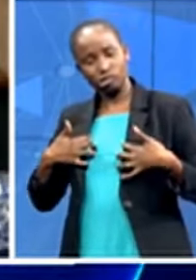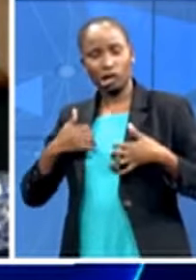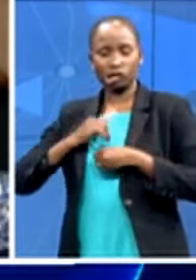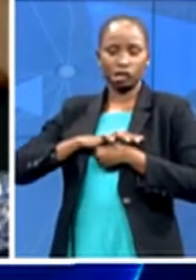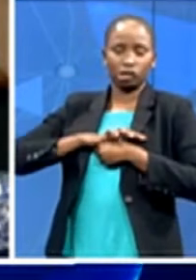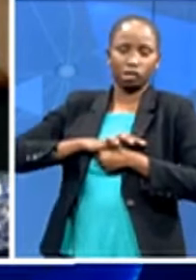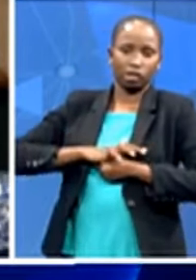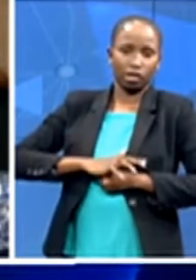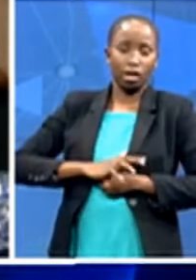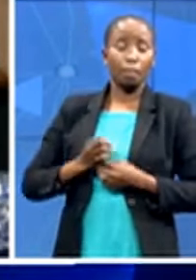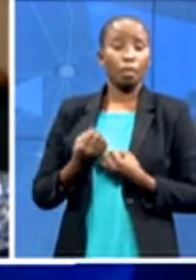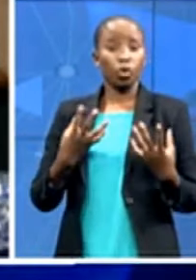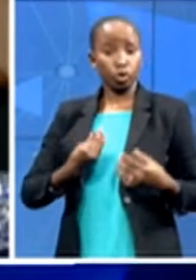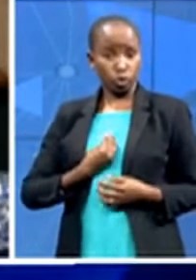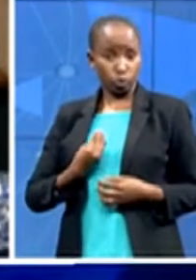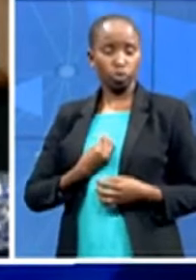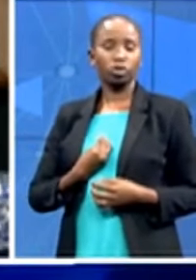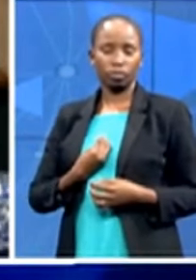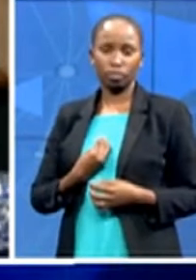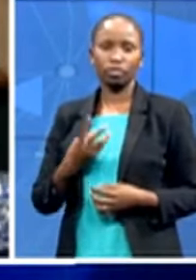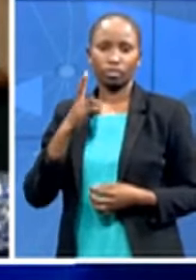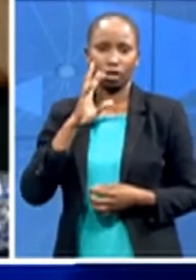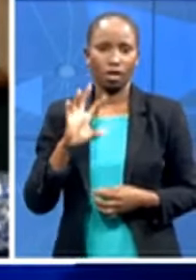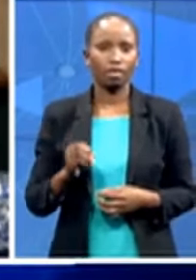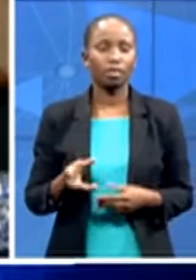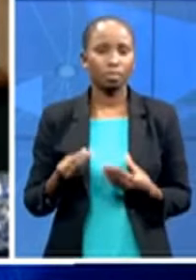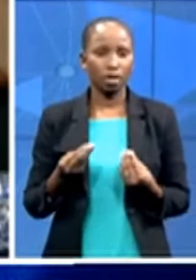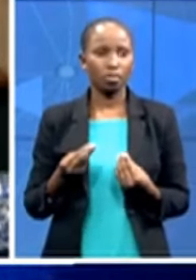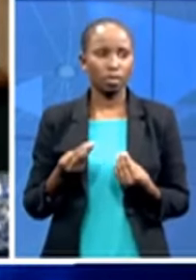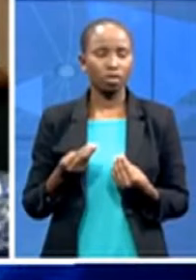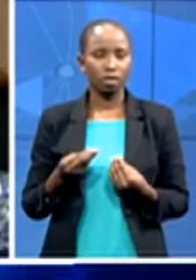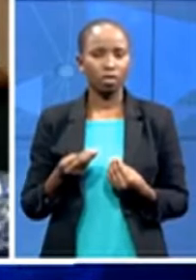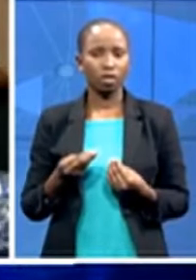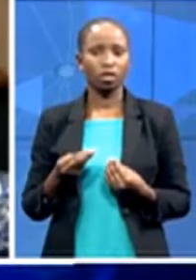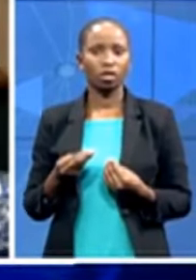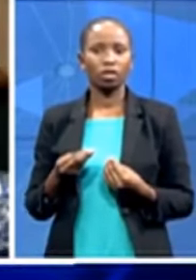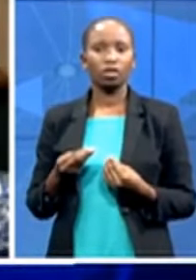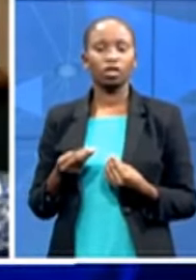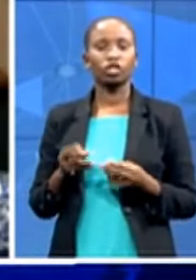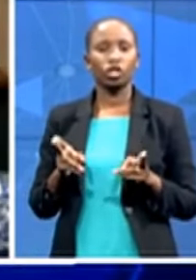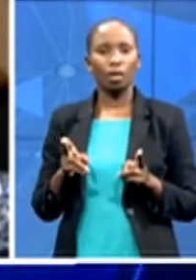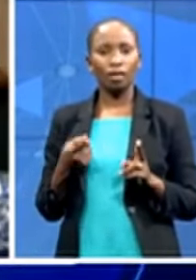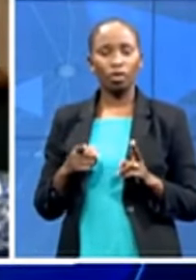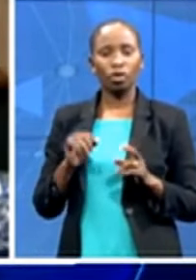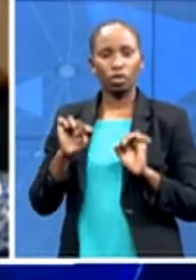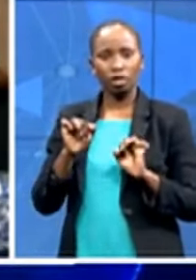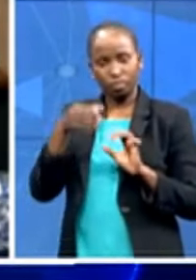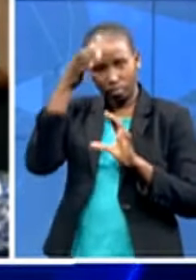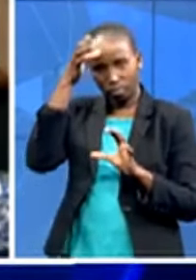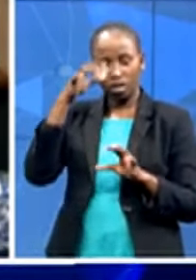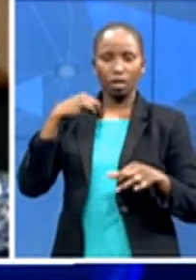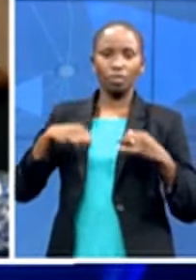developmentally and that they're not interacting with their peers normally academic performance has been affected kids are struggling with online learning